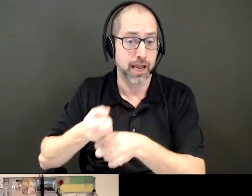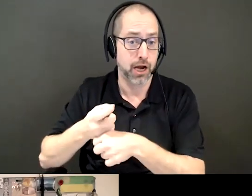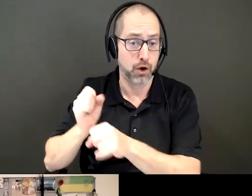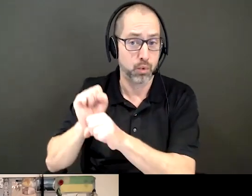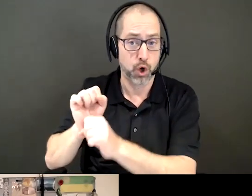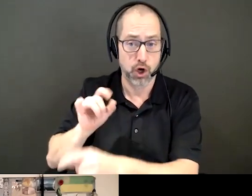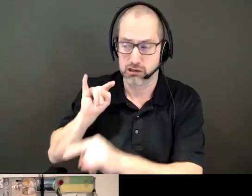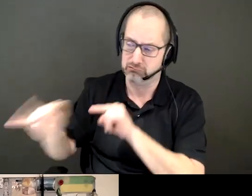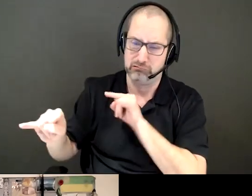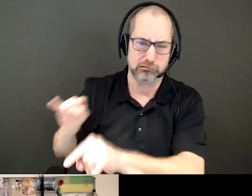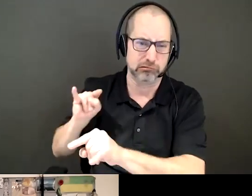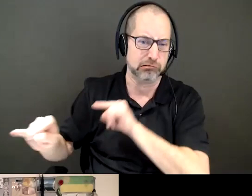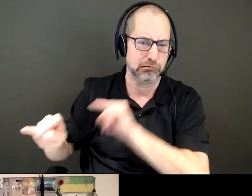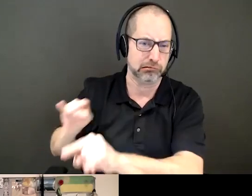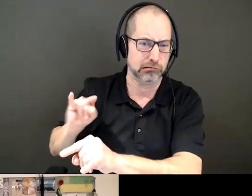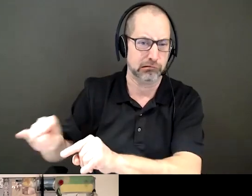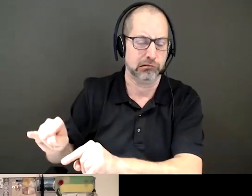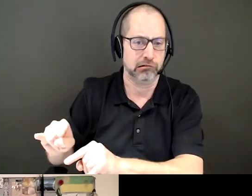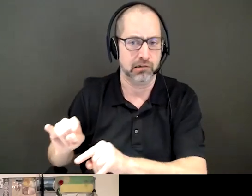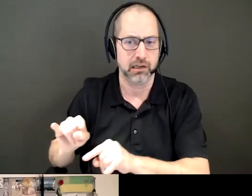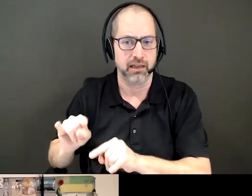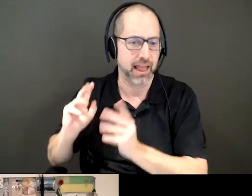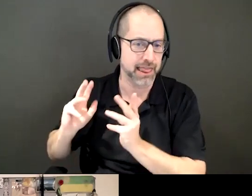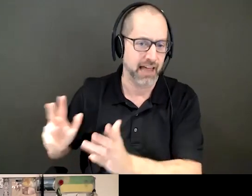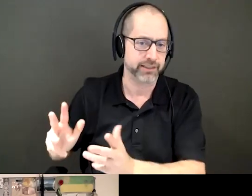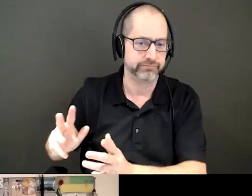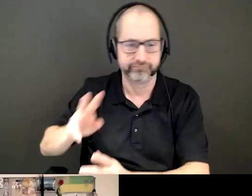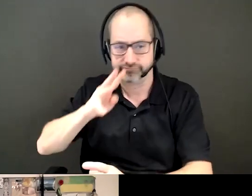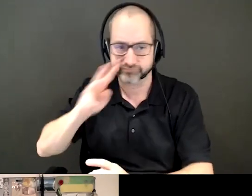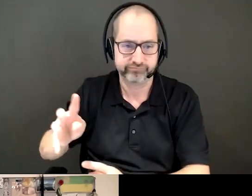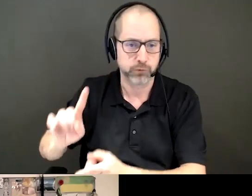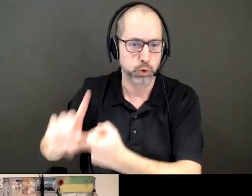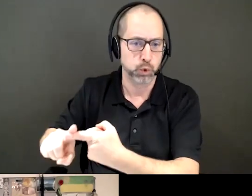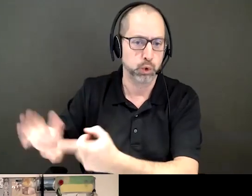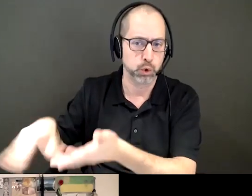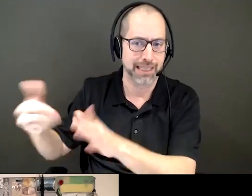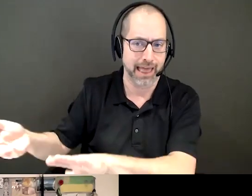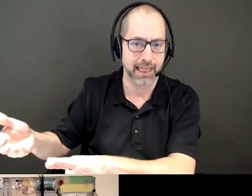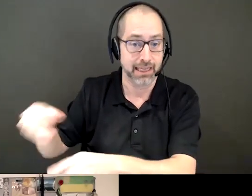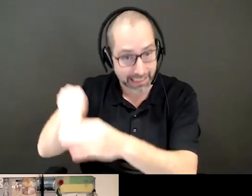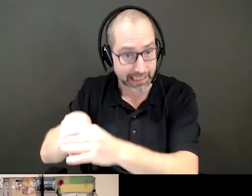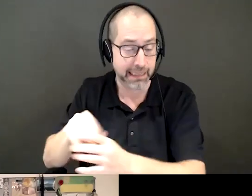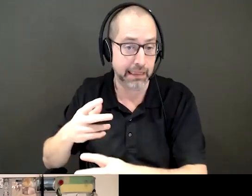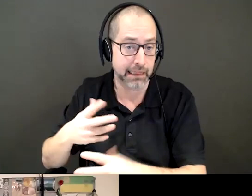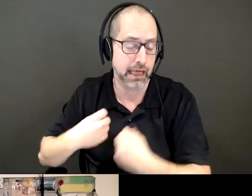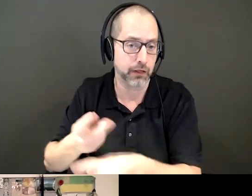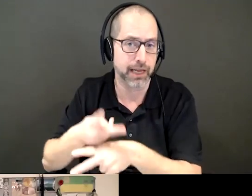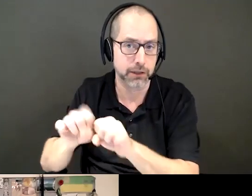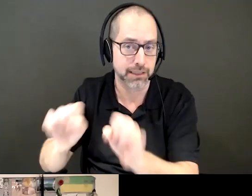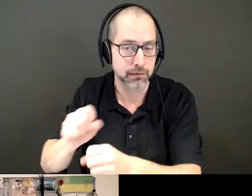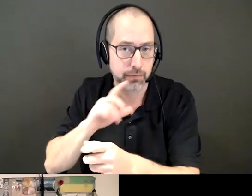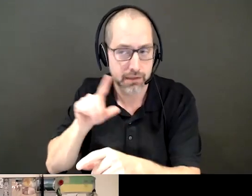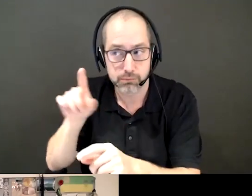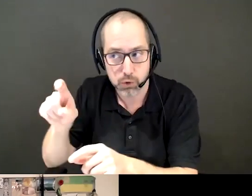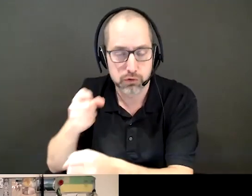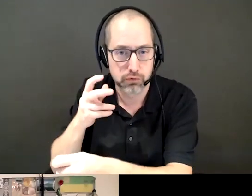and again, left to die in the health care system that was there to protect. You know, and this is what